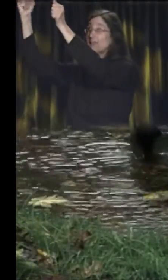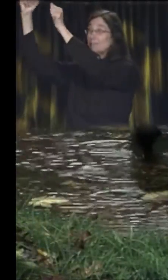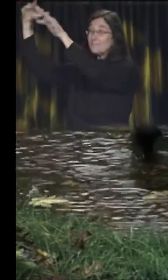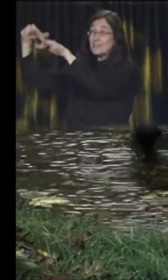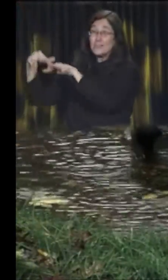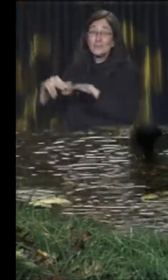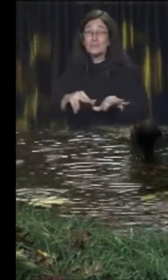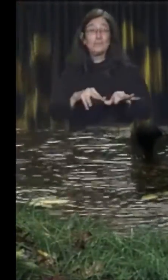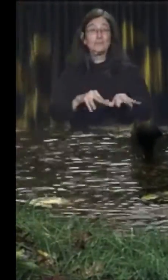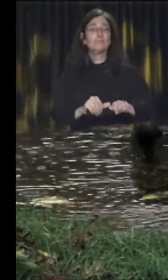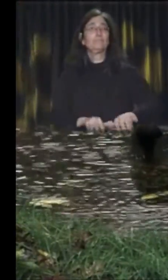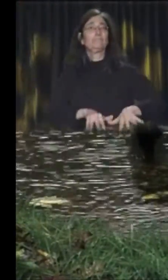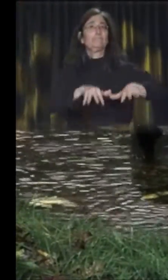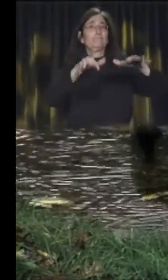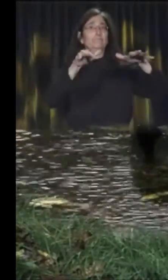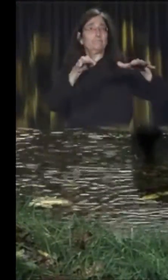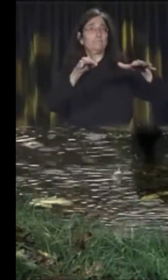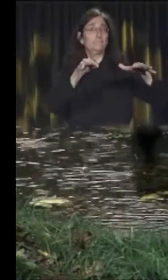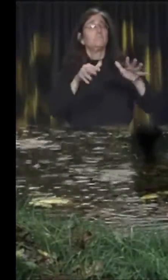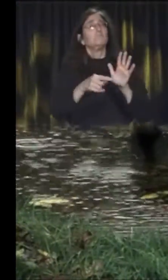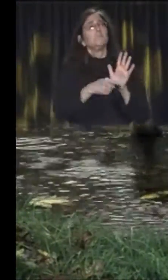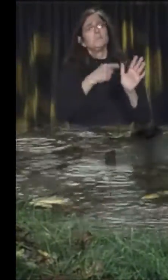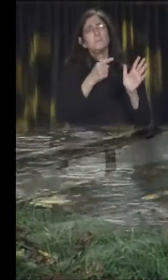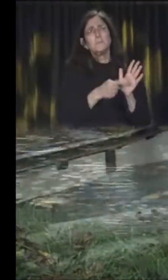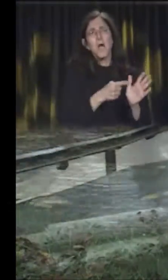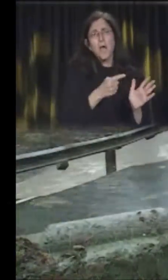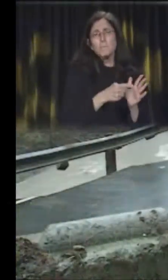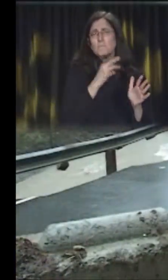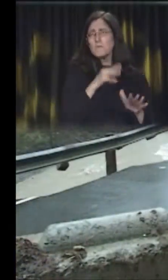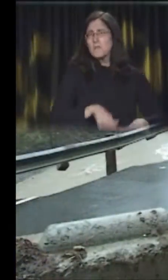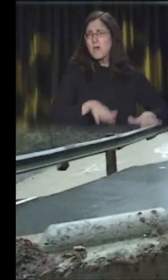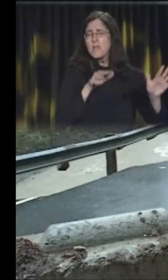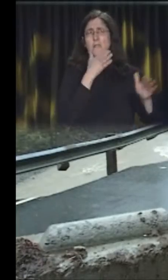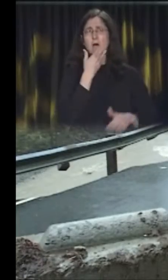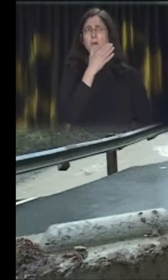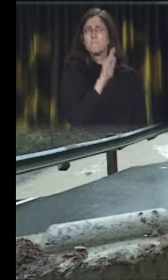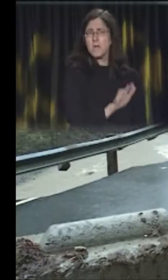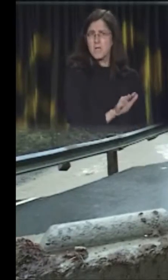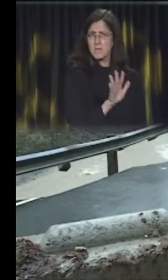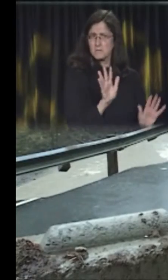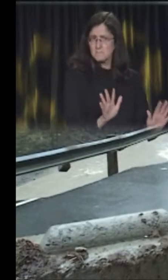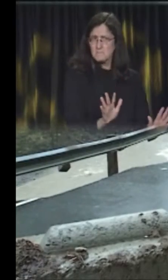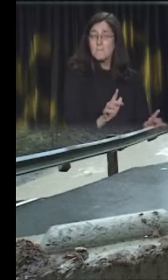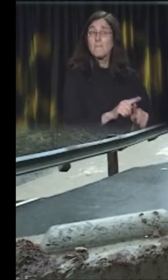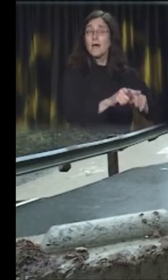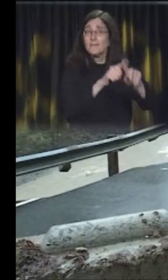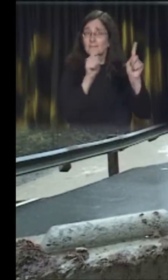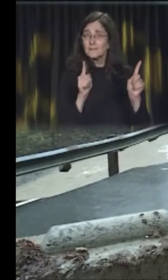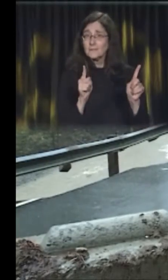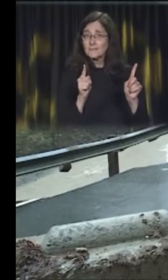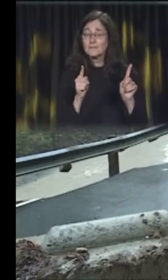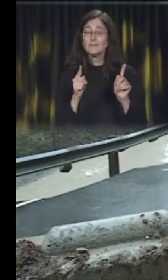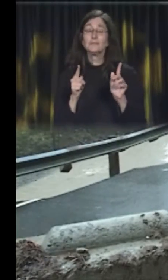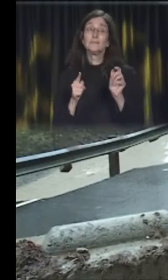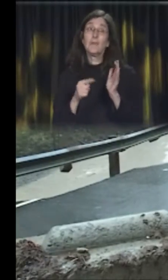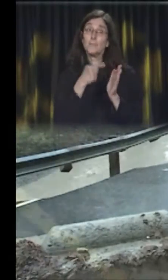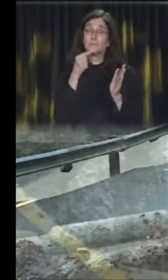Sometimes flooding can be mild, but other times floods can be very dangerous.